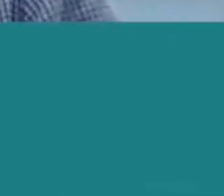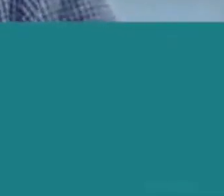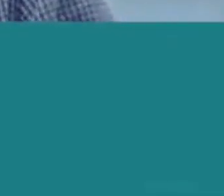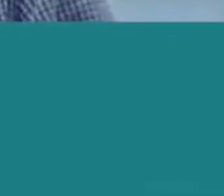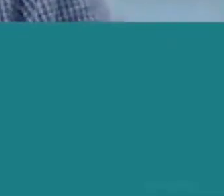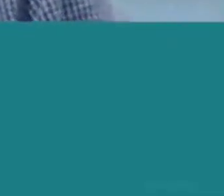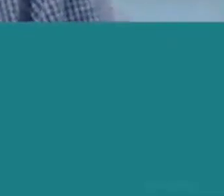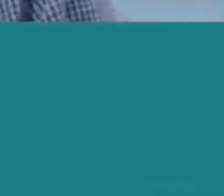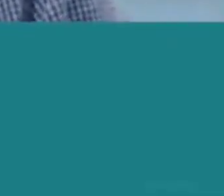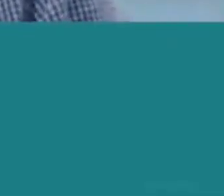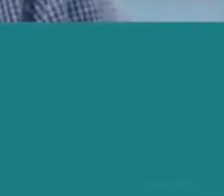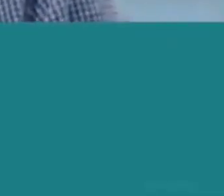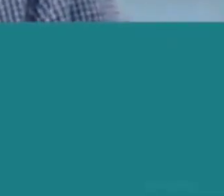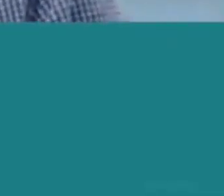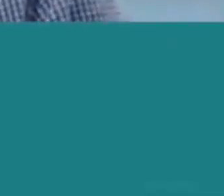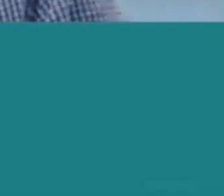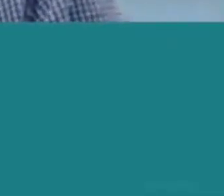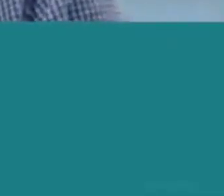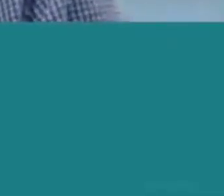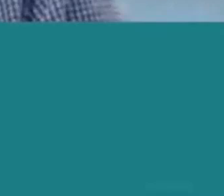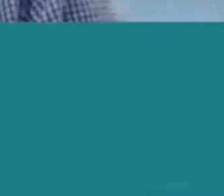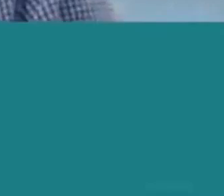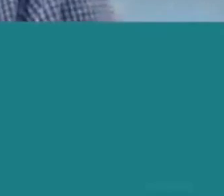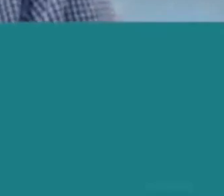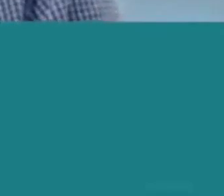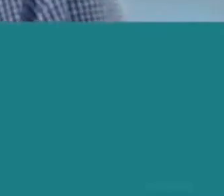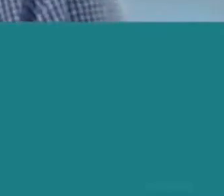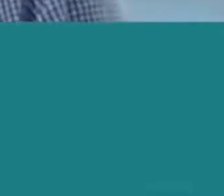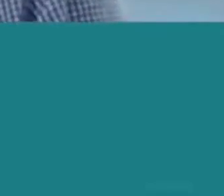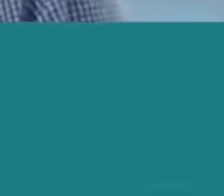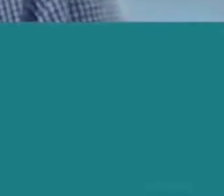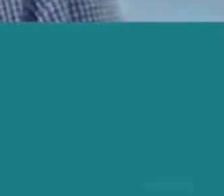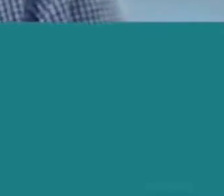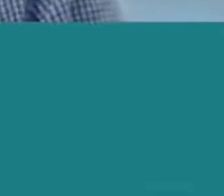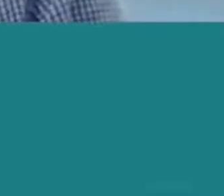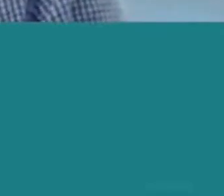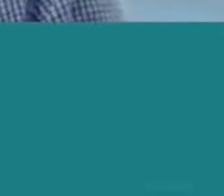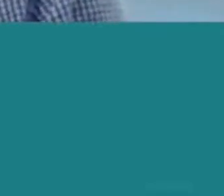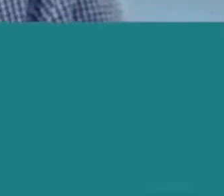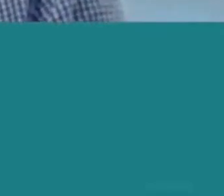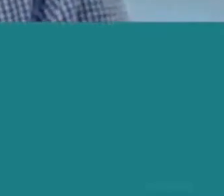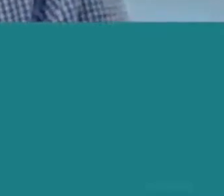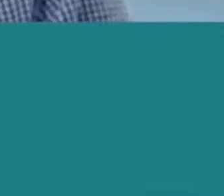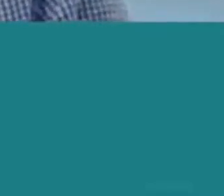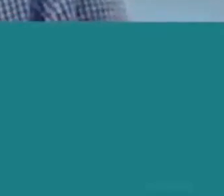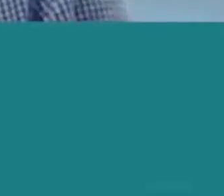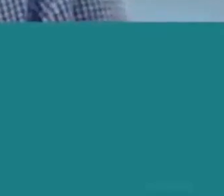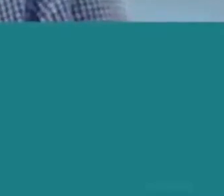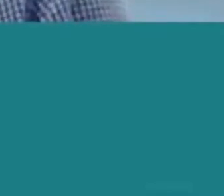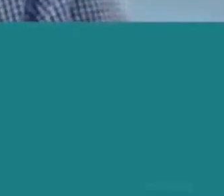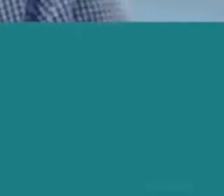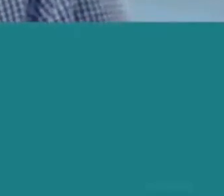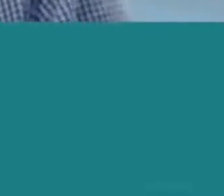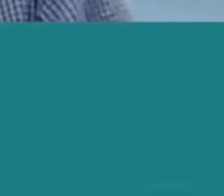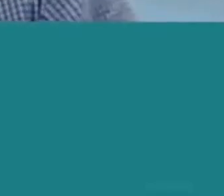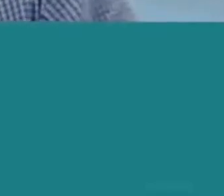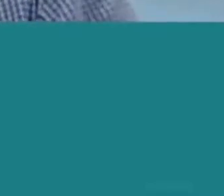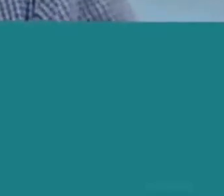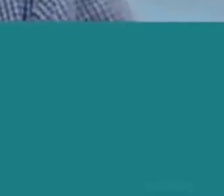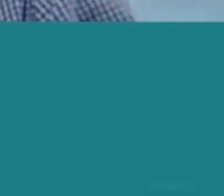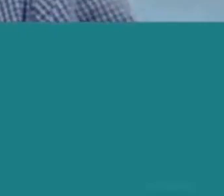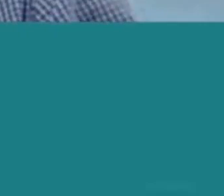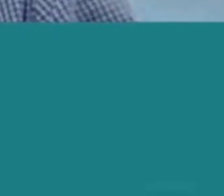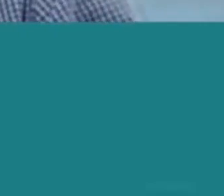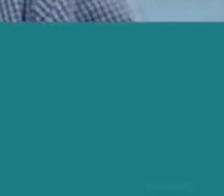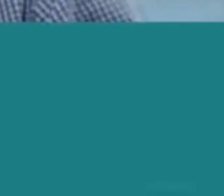that is a six trillion dollar cost to the global economy and that just doesn't make sense why would a